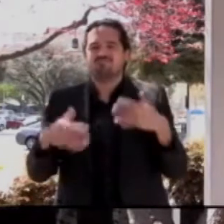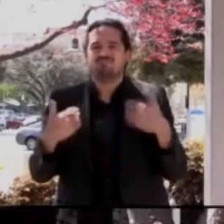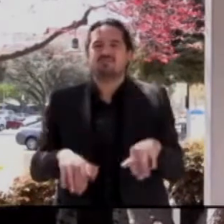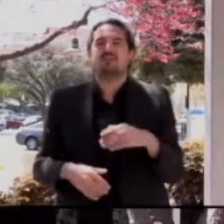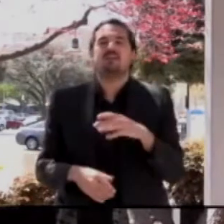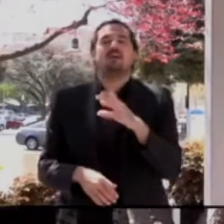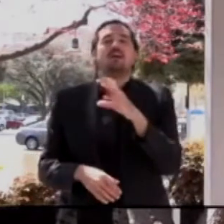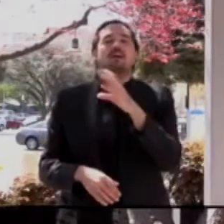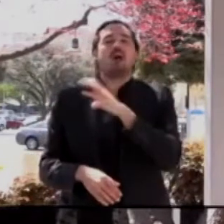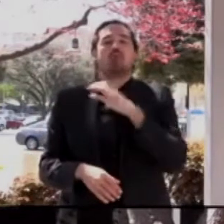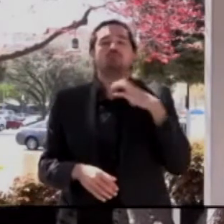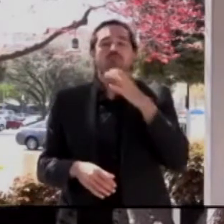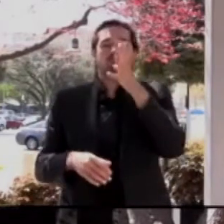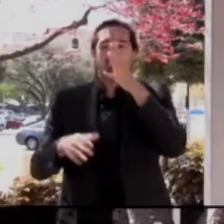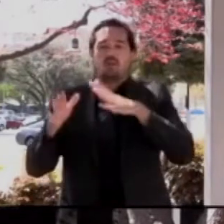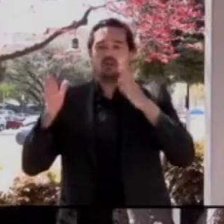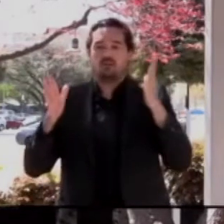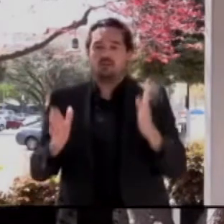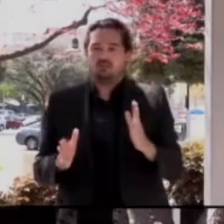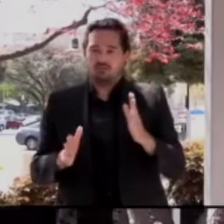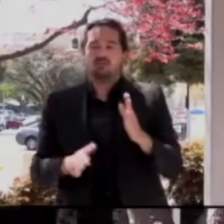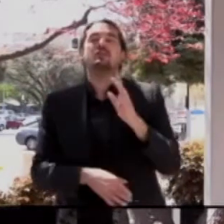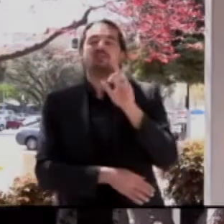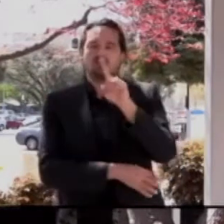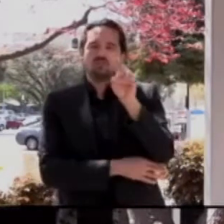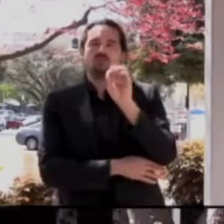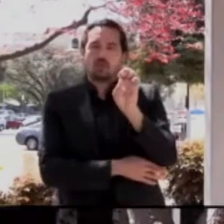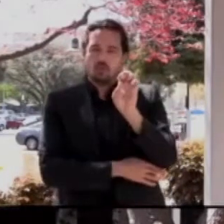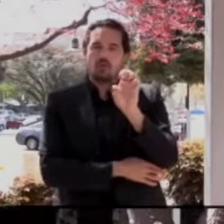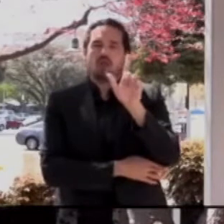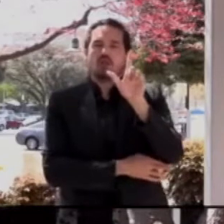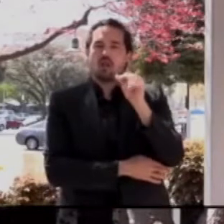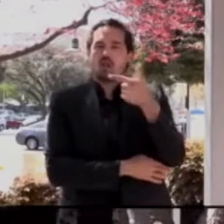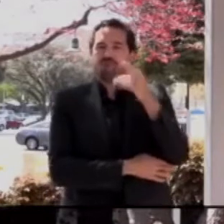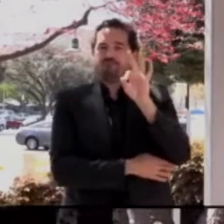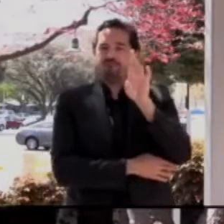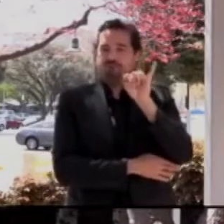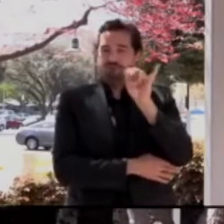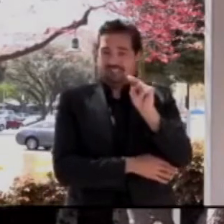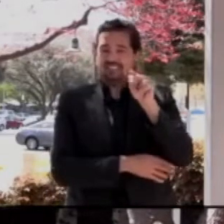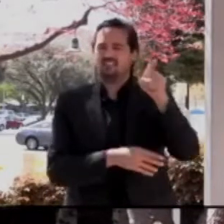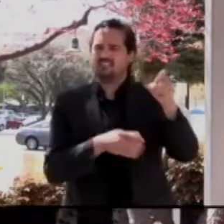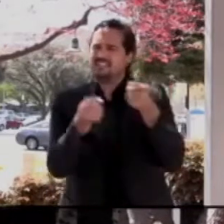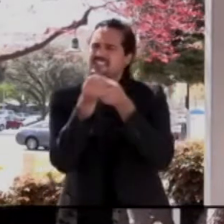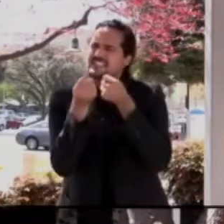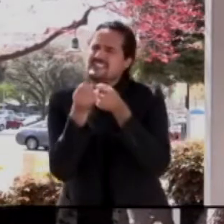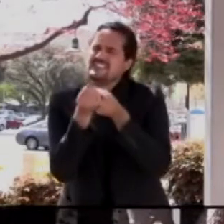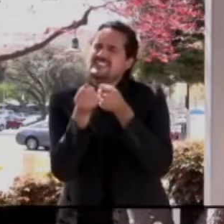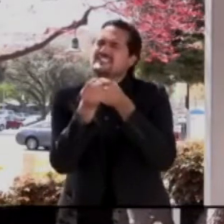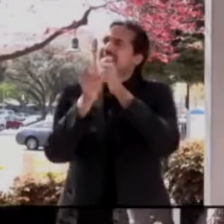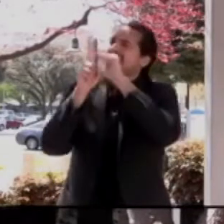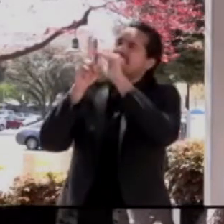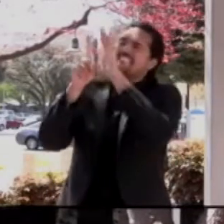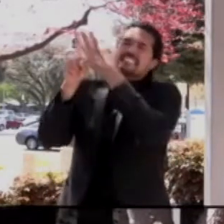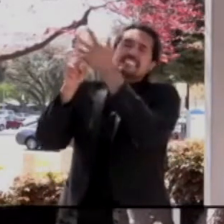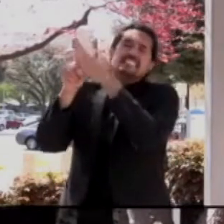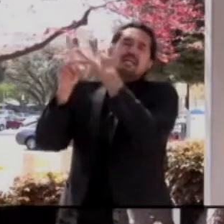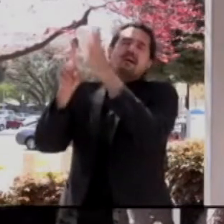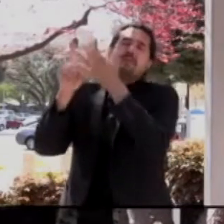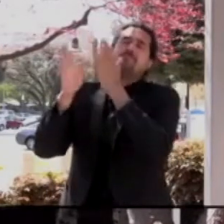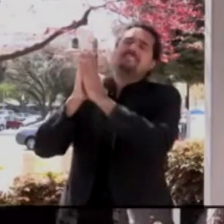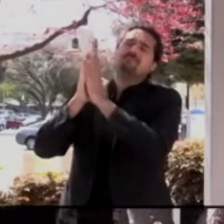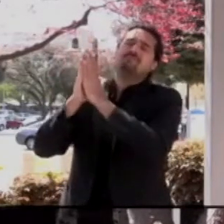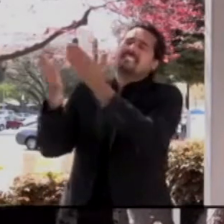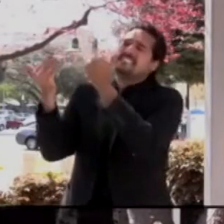was formerly a member of the Board of Supervisors, and I think really understands the importance of federally qualified health centers, meaning all of the different locations that we